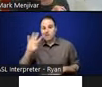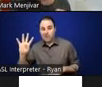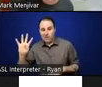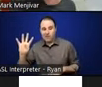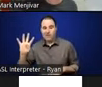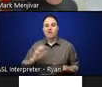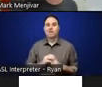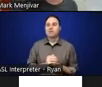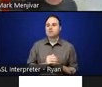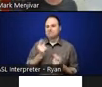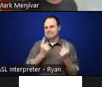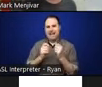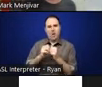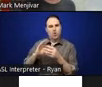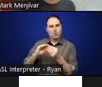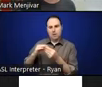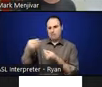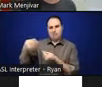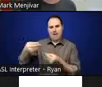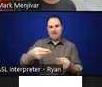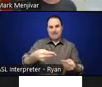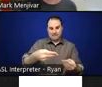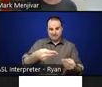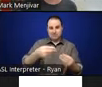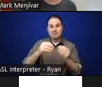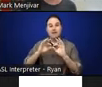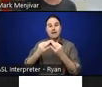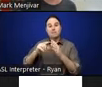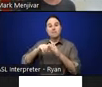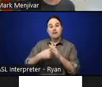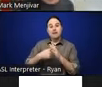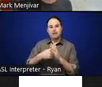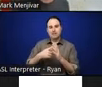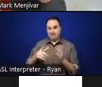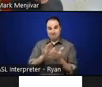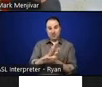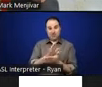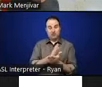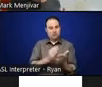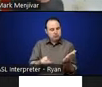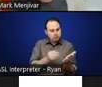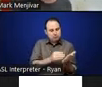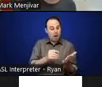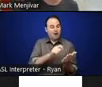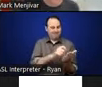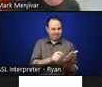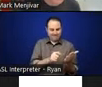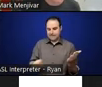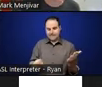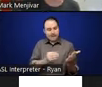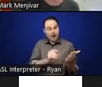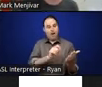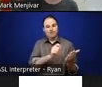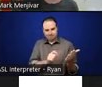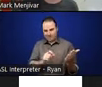how stories get passed along. So they began family began to write onto the pages of this. Also, we did a number of translations,